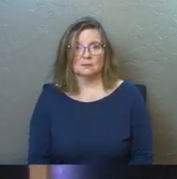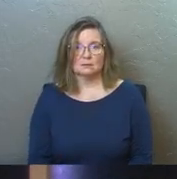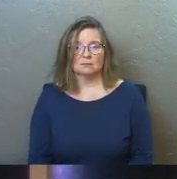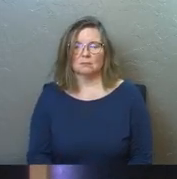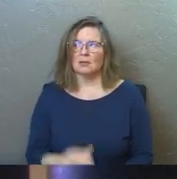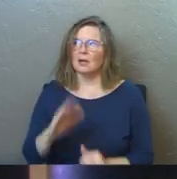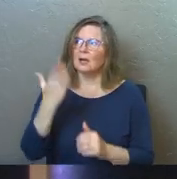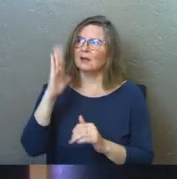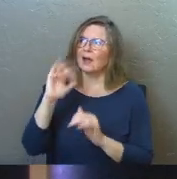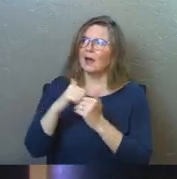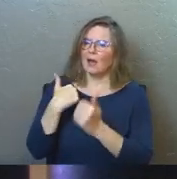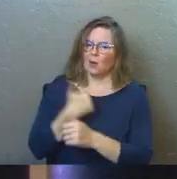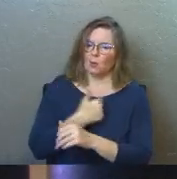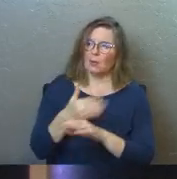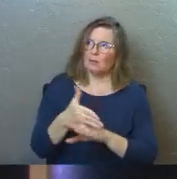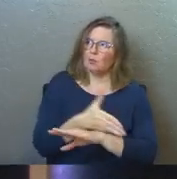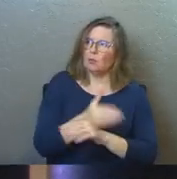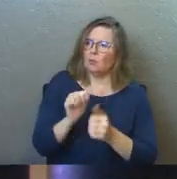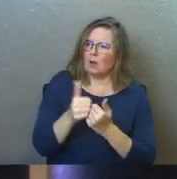God, how do we get better?